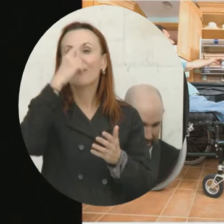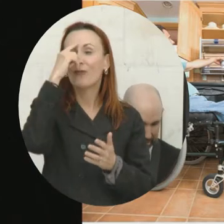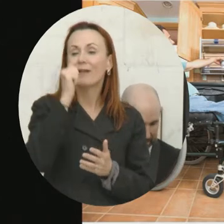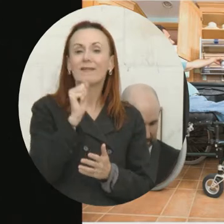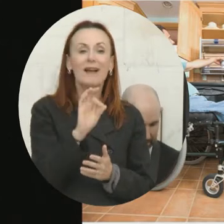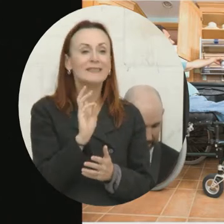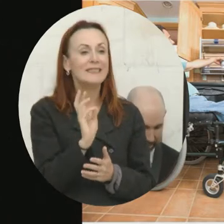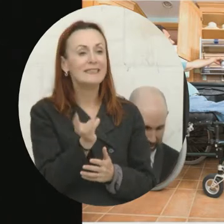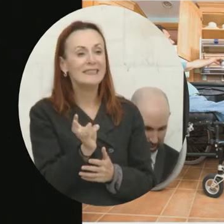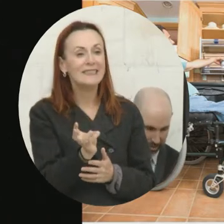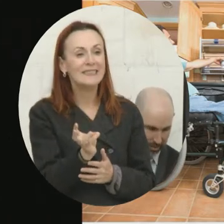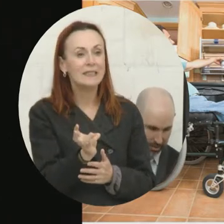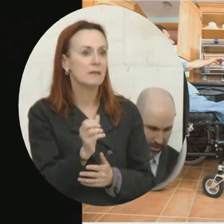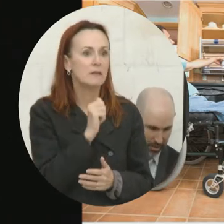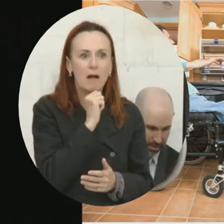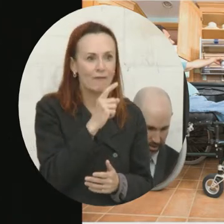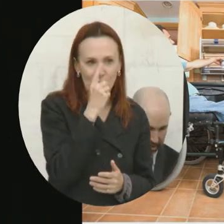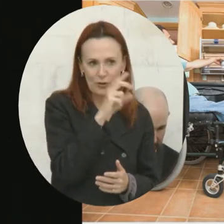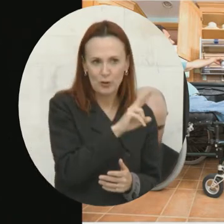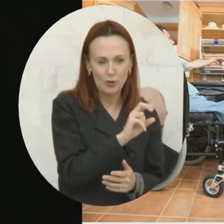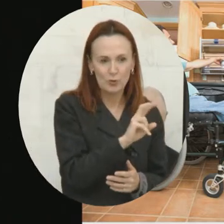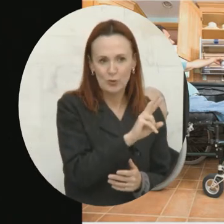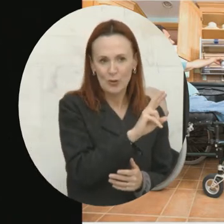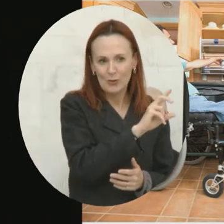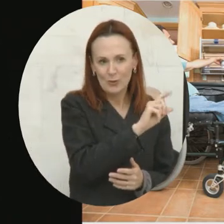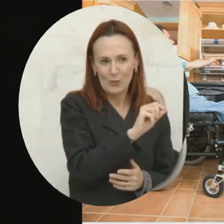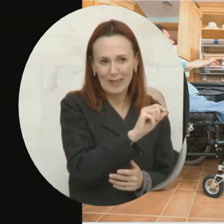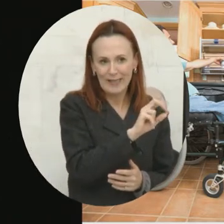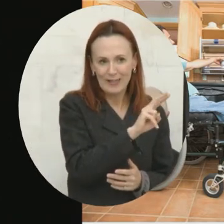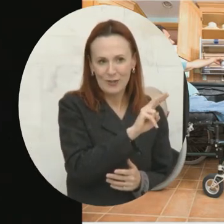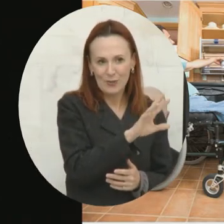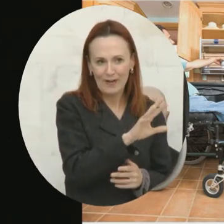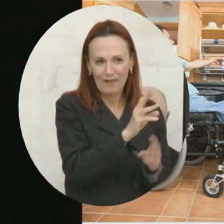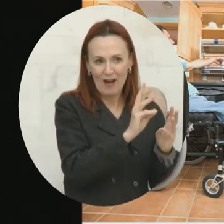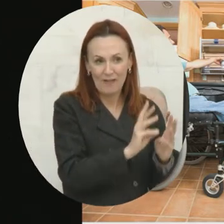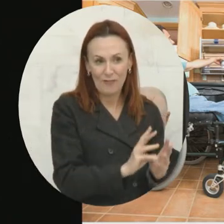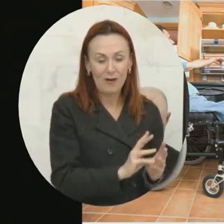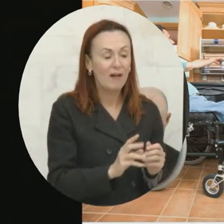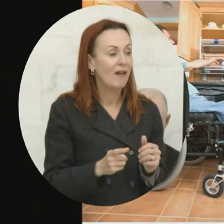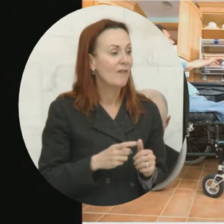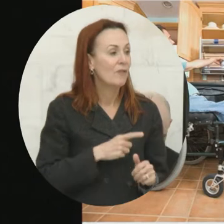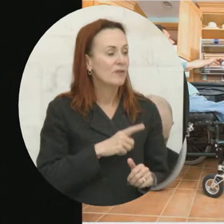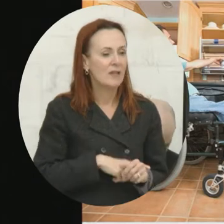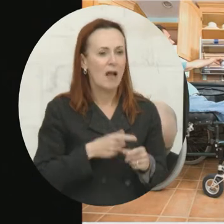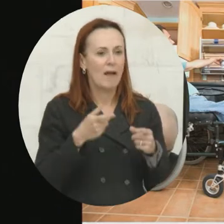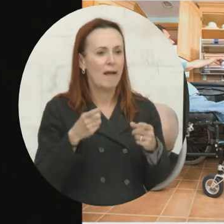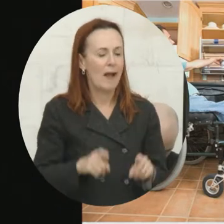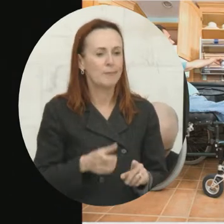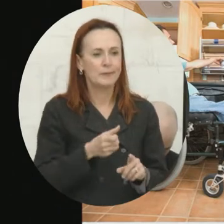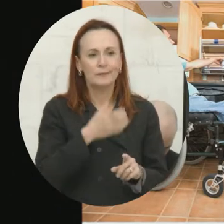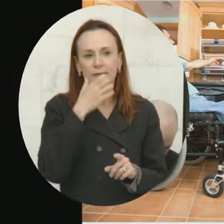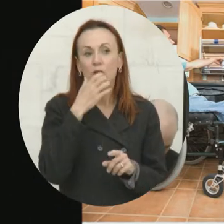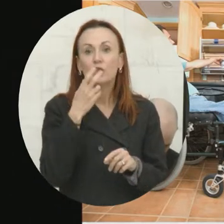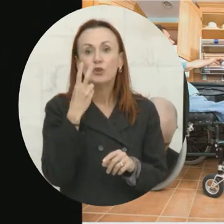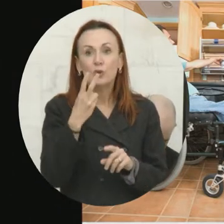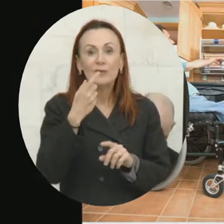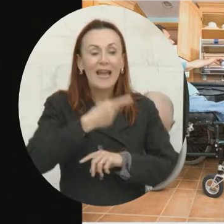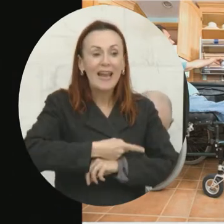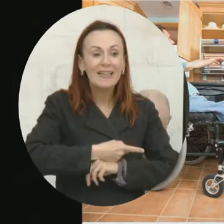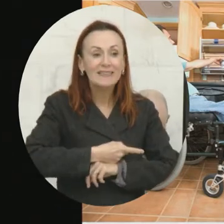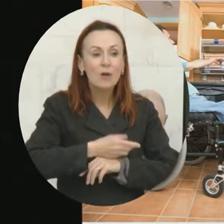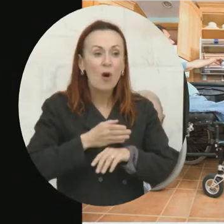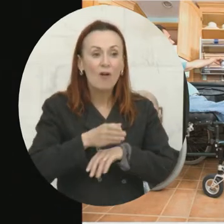2025 weather. And so we actually had a lethal heat wave last year for the first time ever, two days of over 100 degree temperatures,